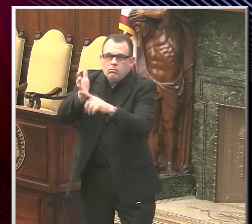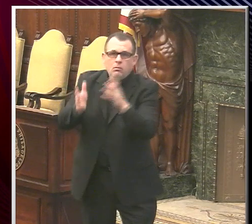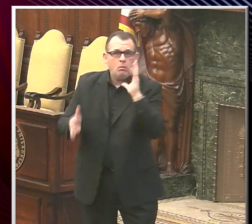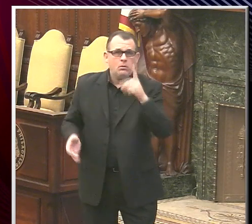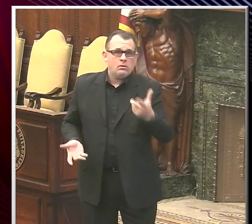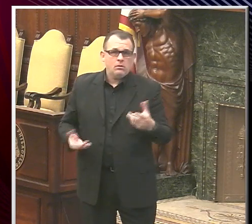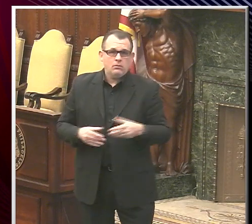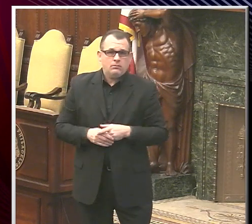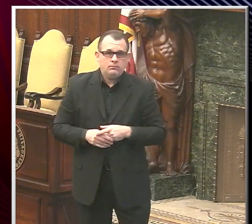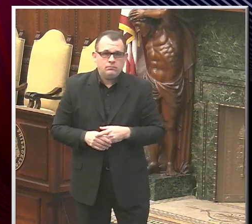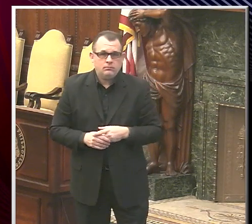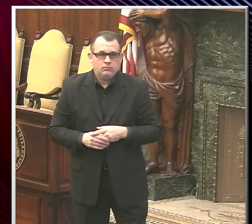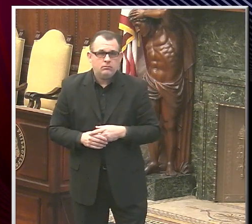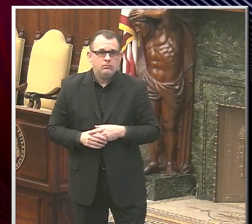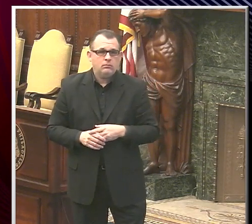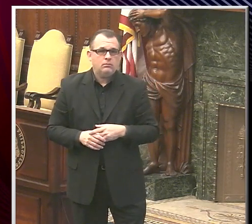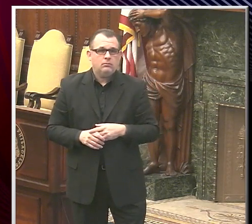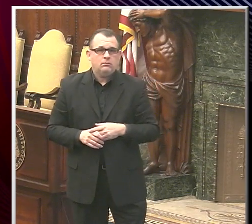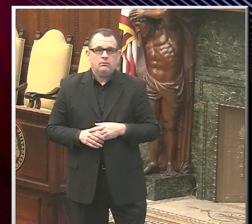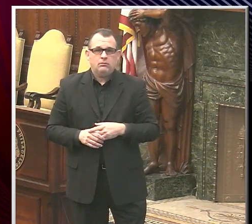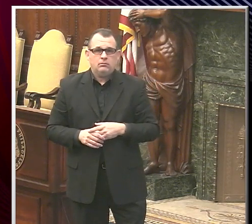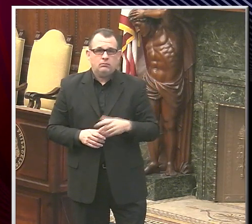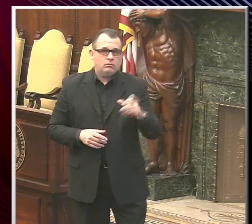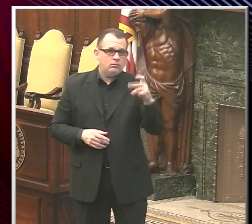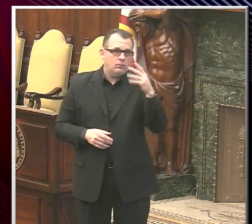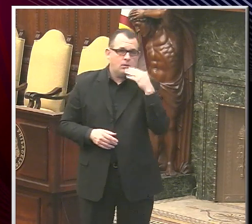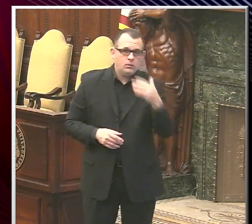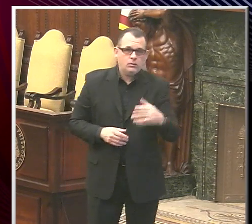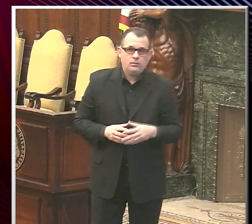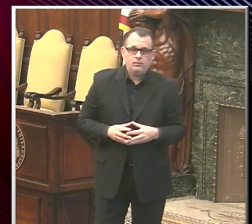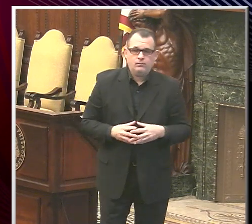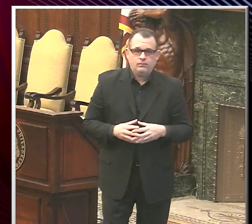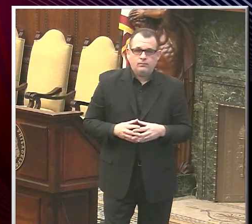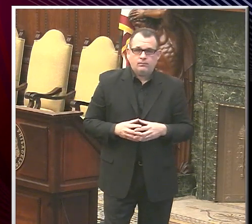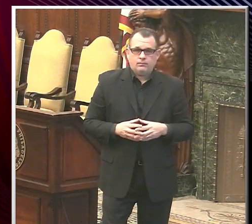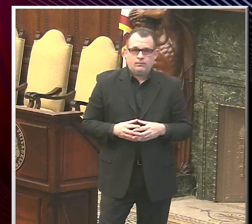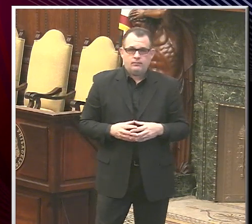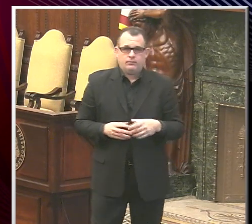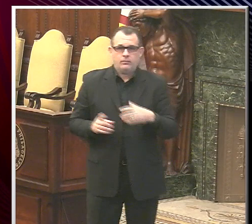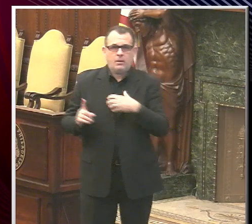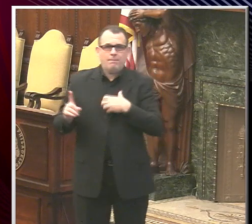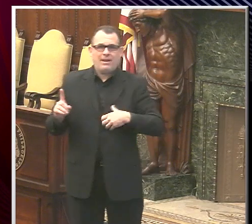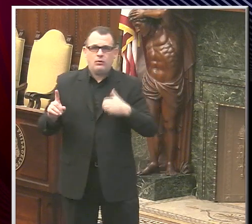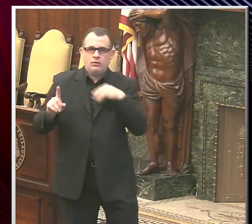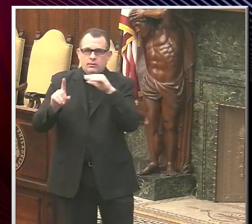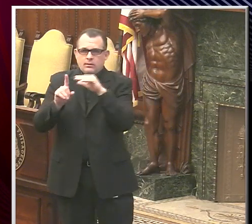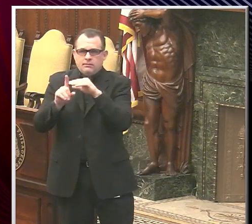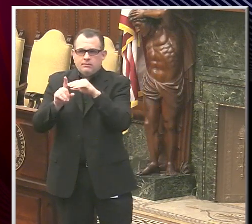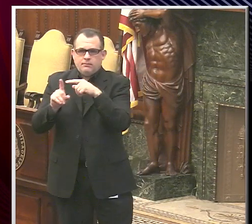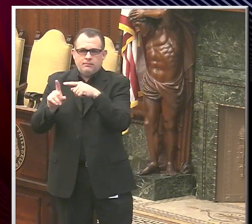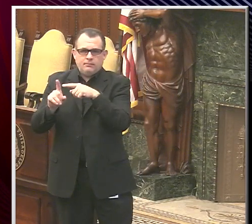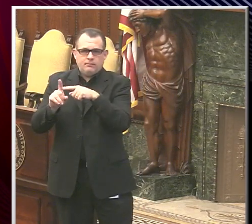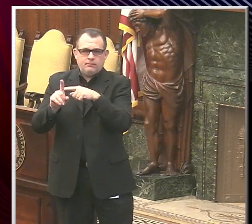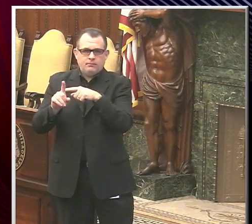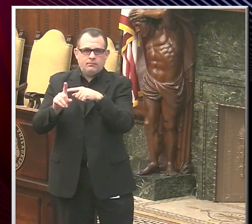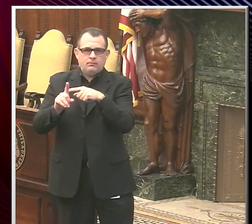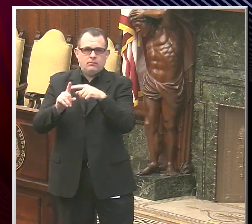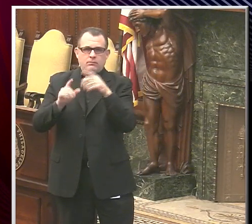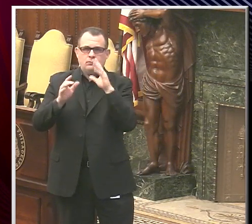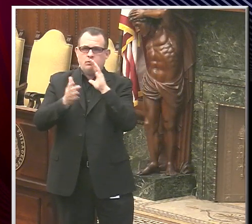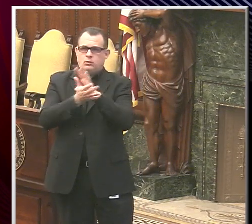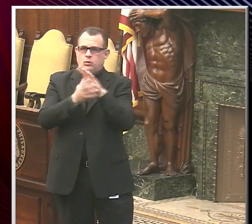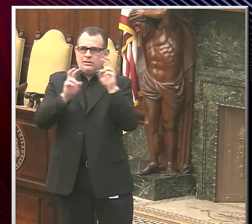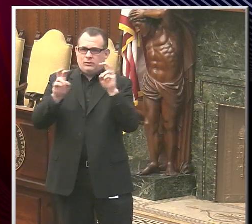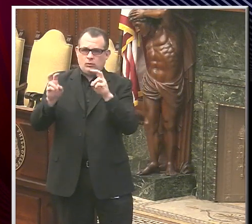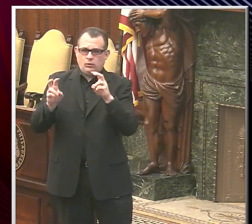inspection, then we would do this measurement. Thanks. And Mayor Kenney, on the schools issue, if the